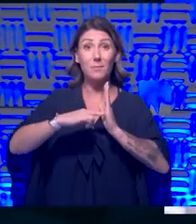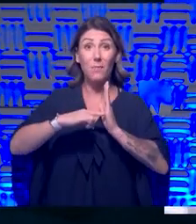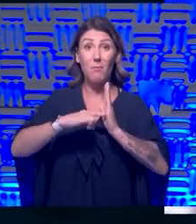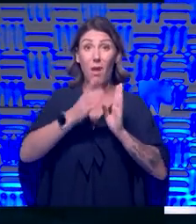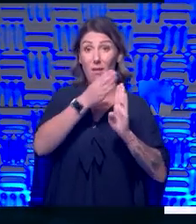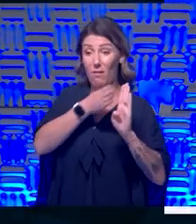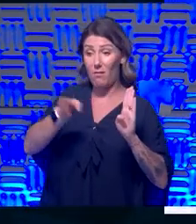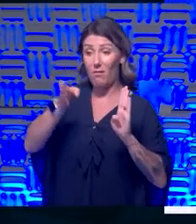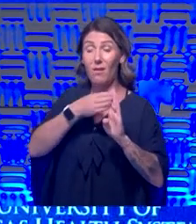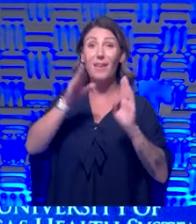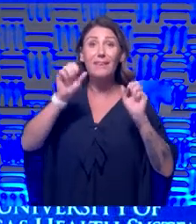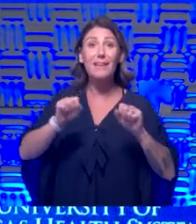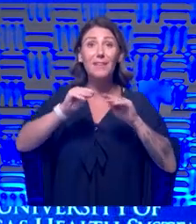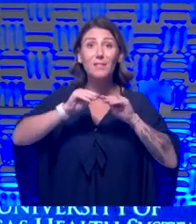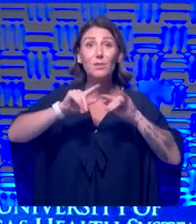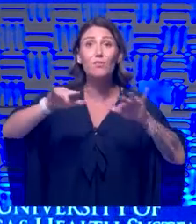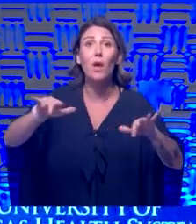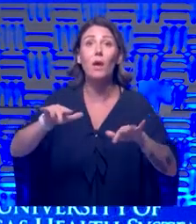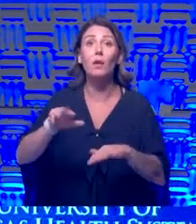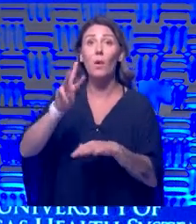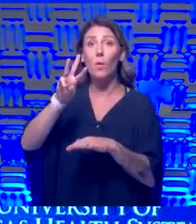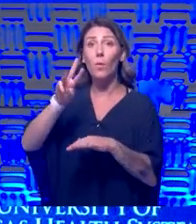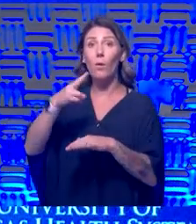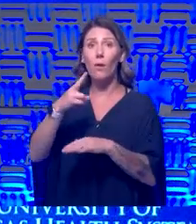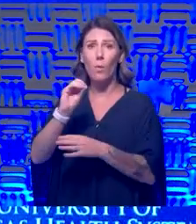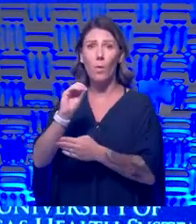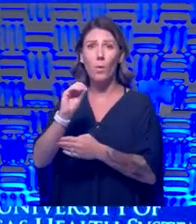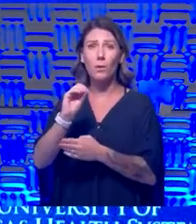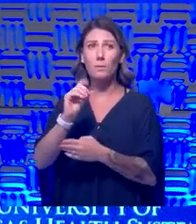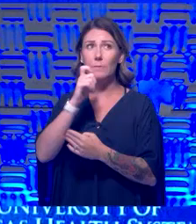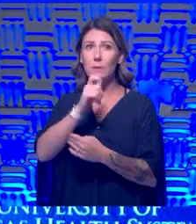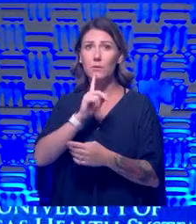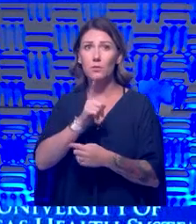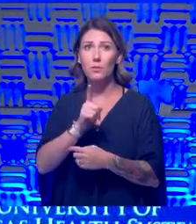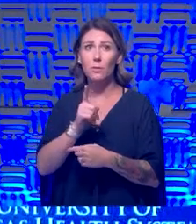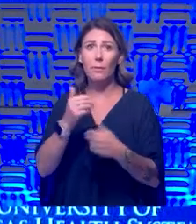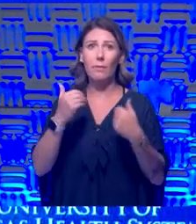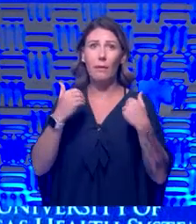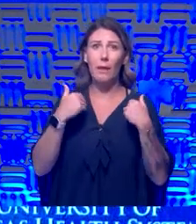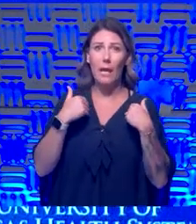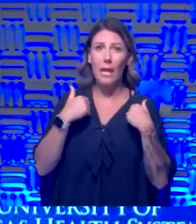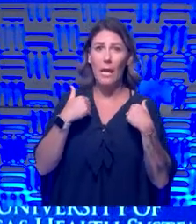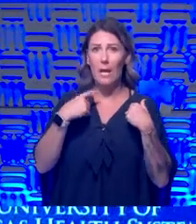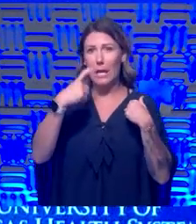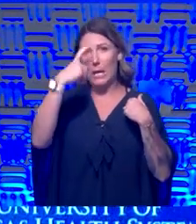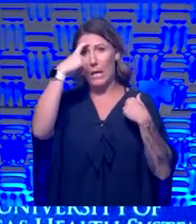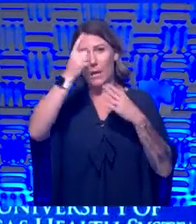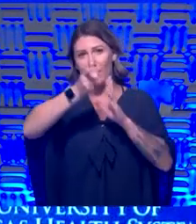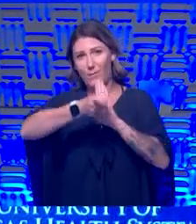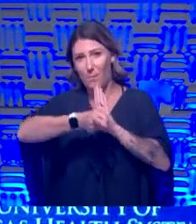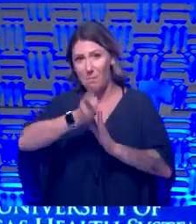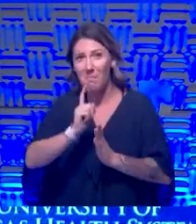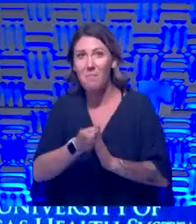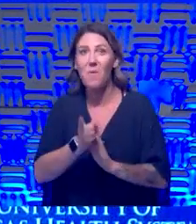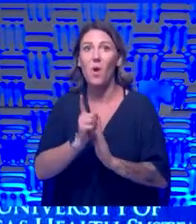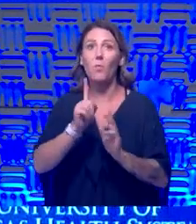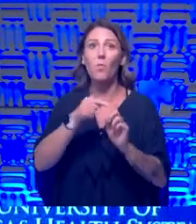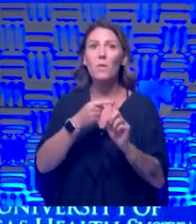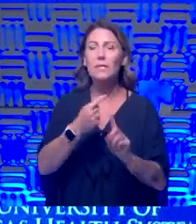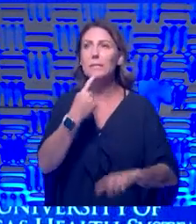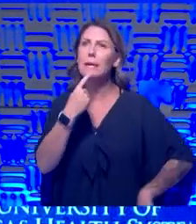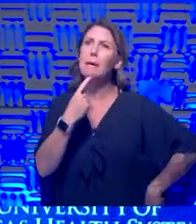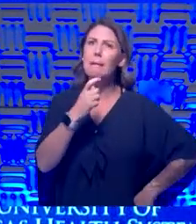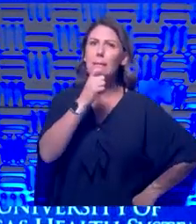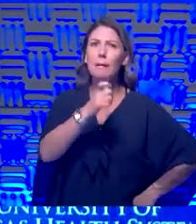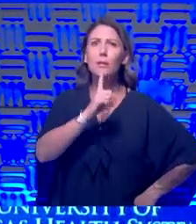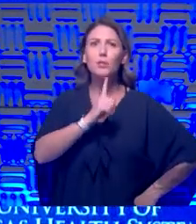spread the virus. Now the World Health Organization had, I'm not quite sure. I think they had a cognitive moment there, Jeff, when they said, we're not sure if you can spread